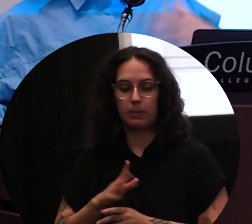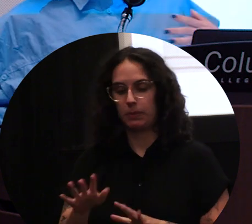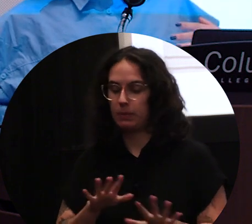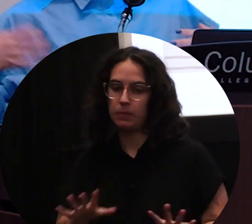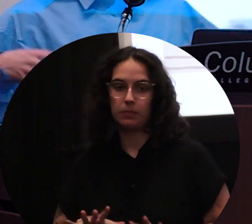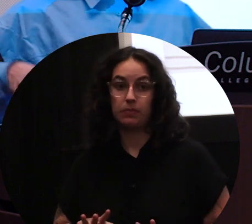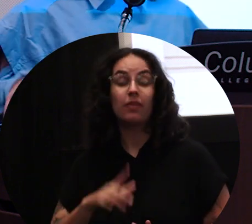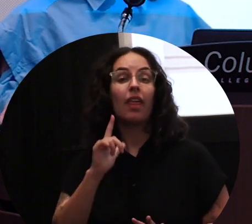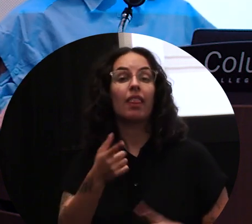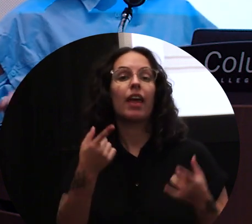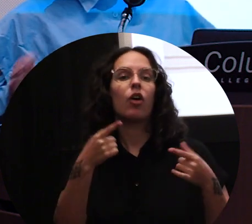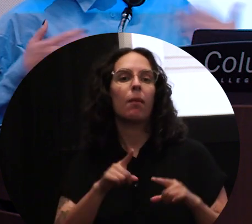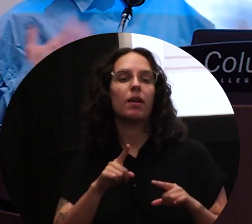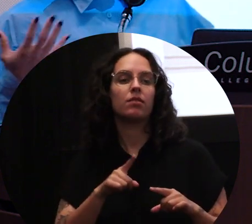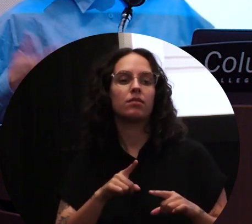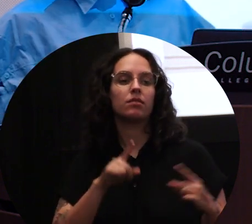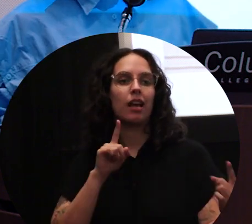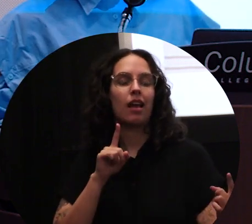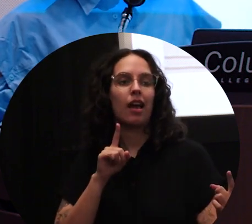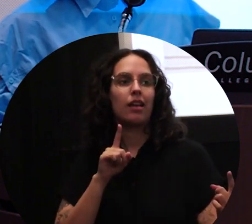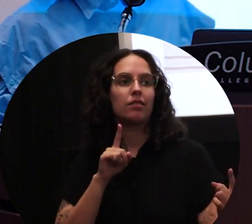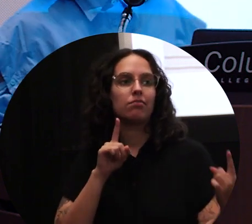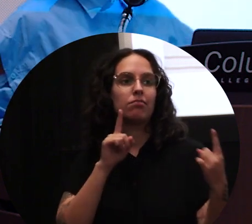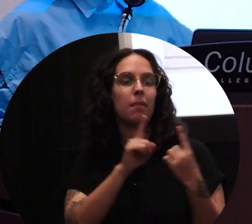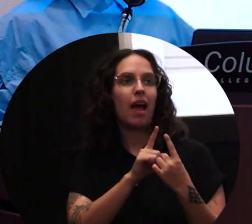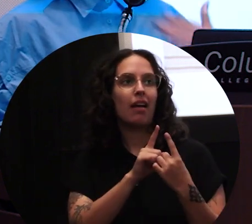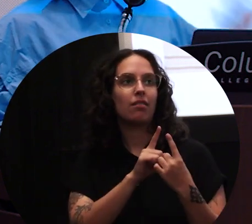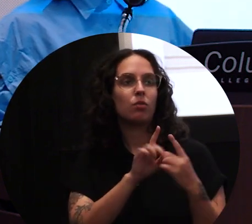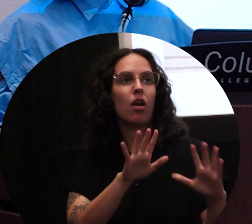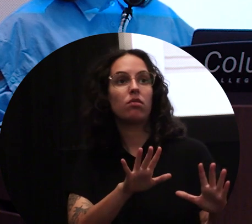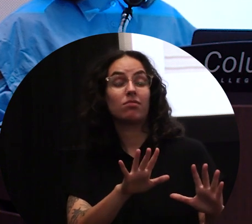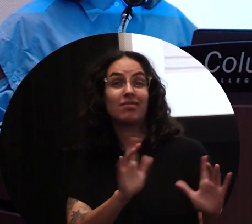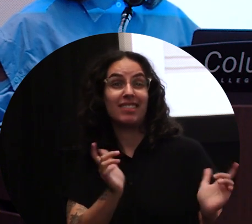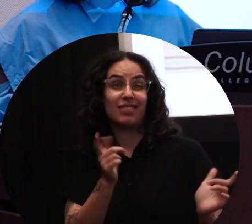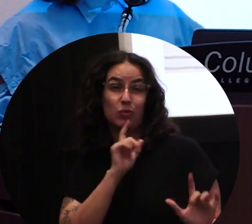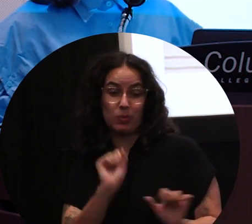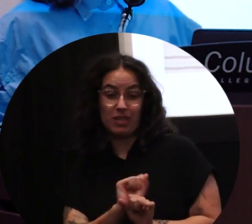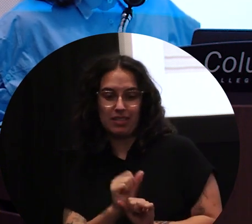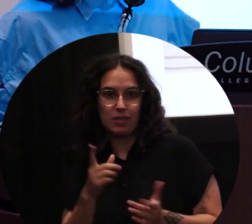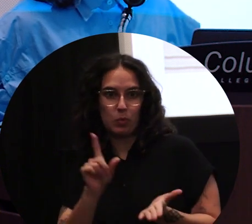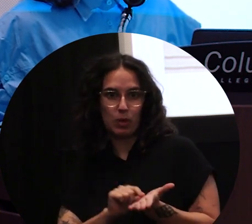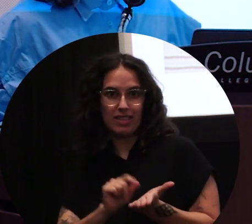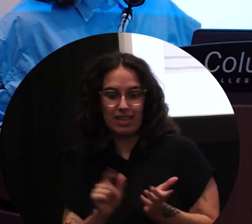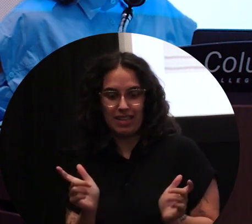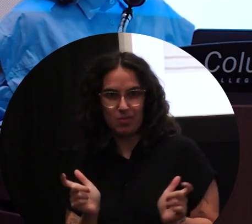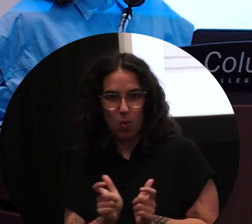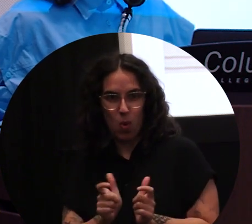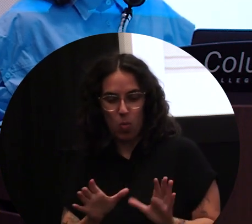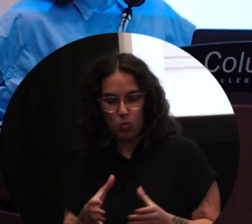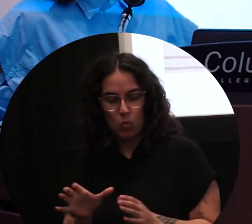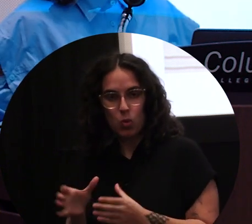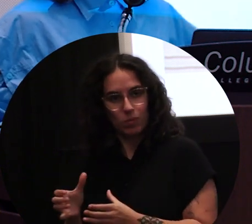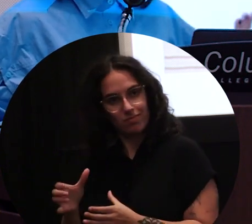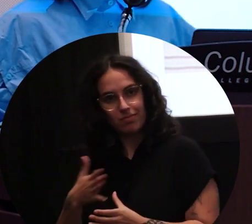later got introduced. And I mean, actually, small editions was like the dream place that I wanted to publish this book. And but a